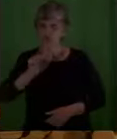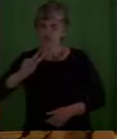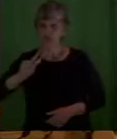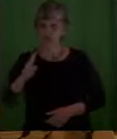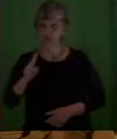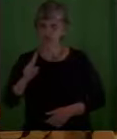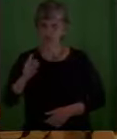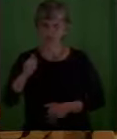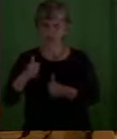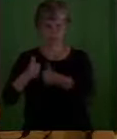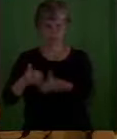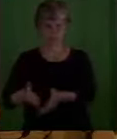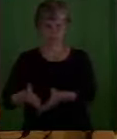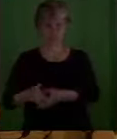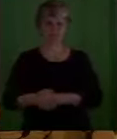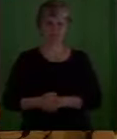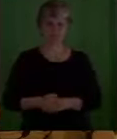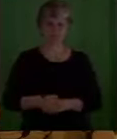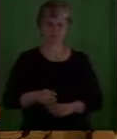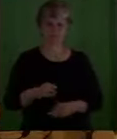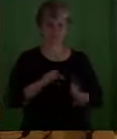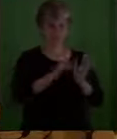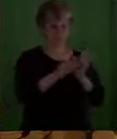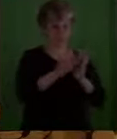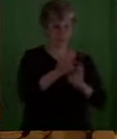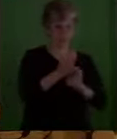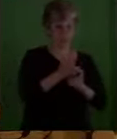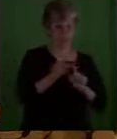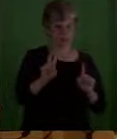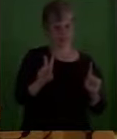He joins them on the way. Away.